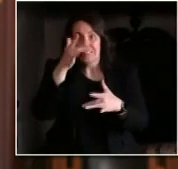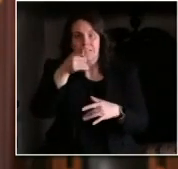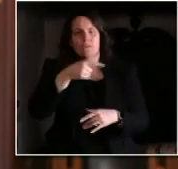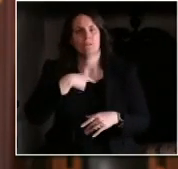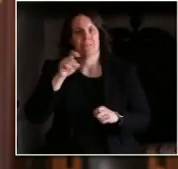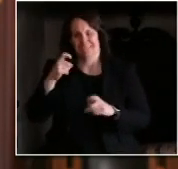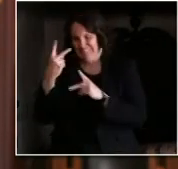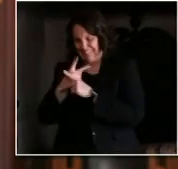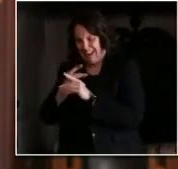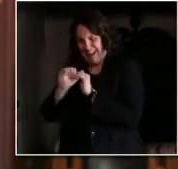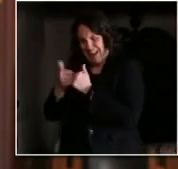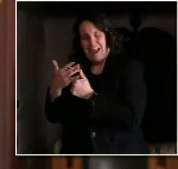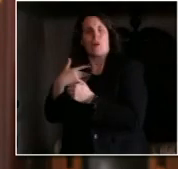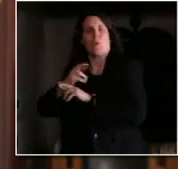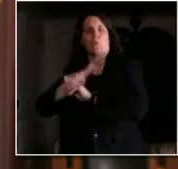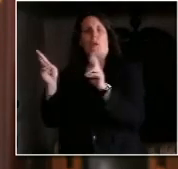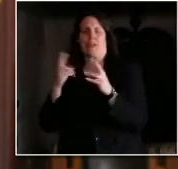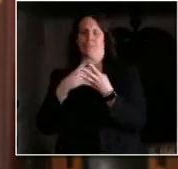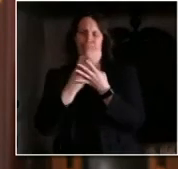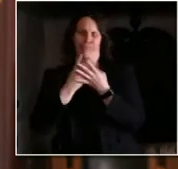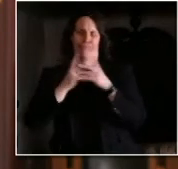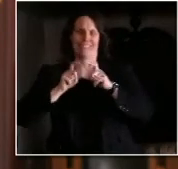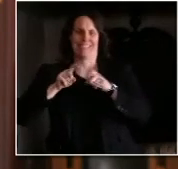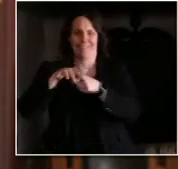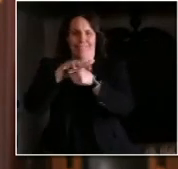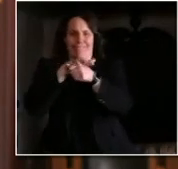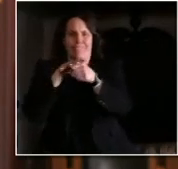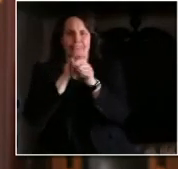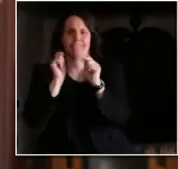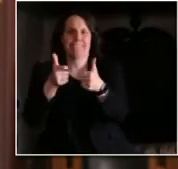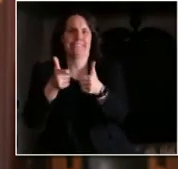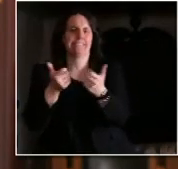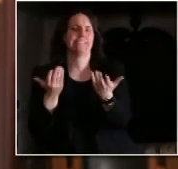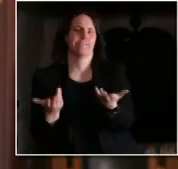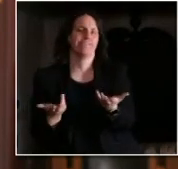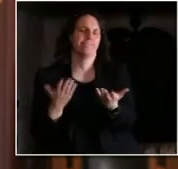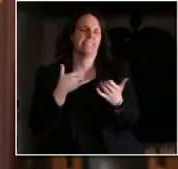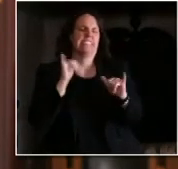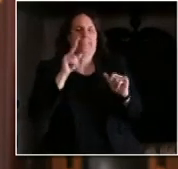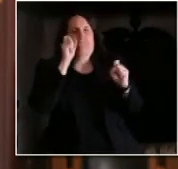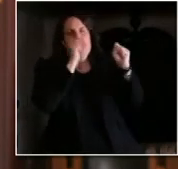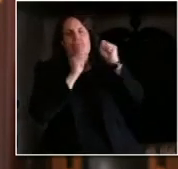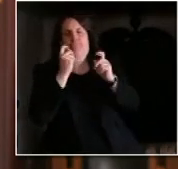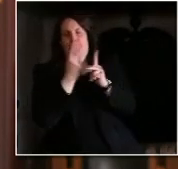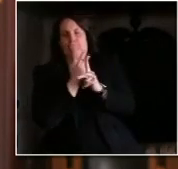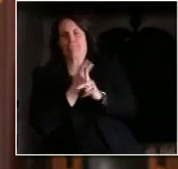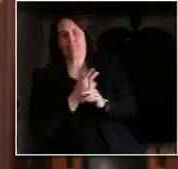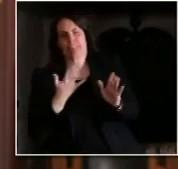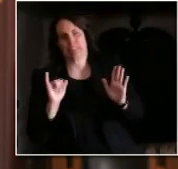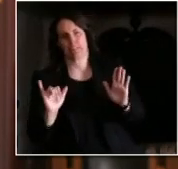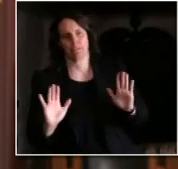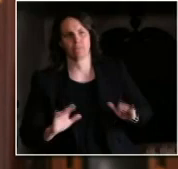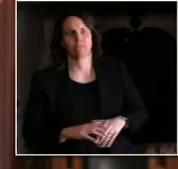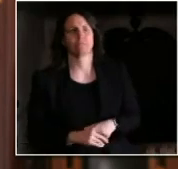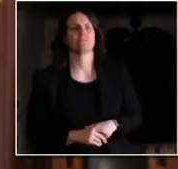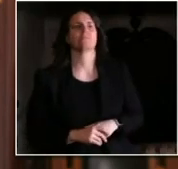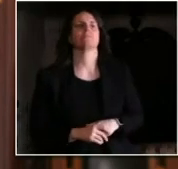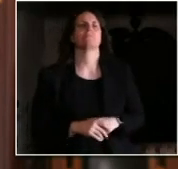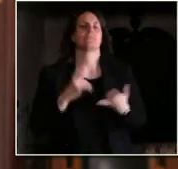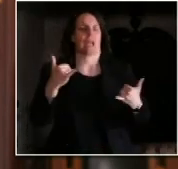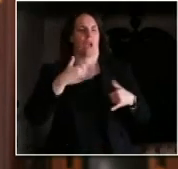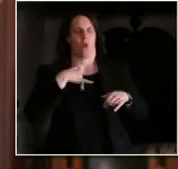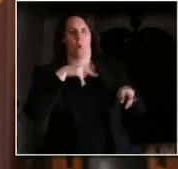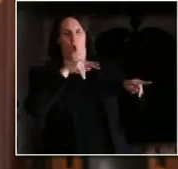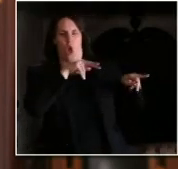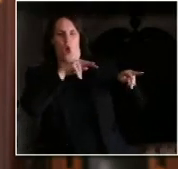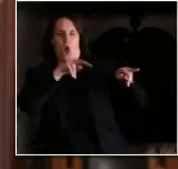seeing a spike in cases to wrap around that potential spike and sort